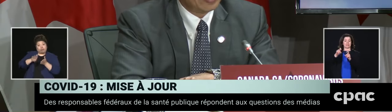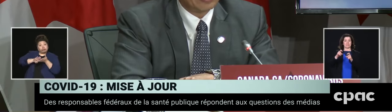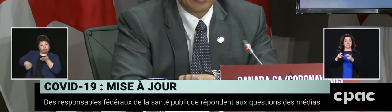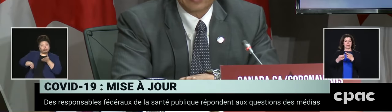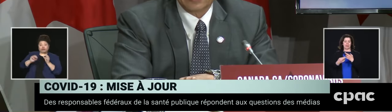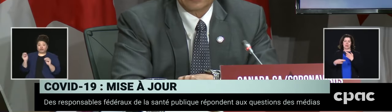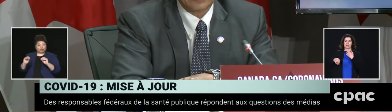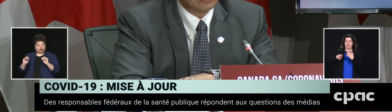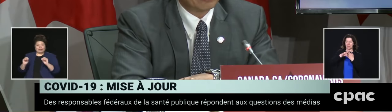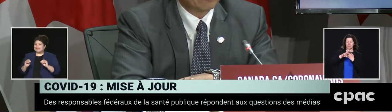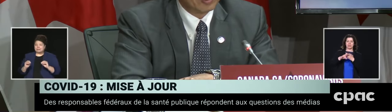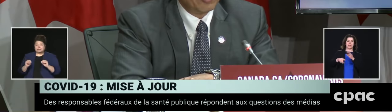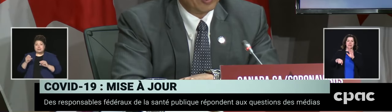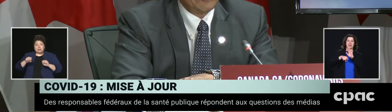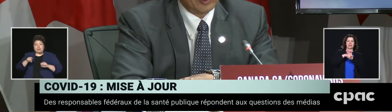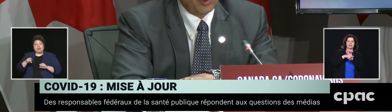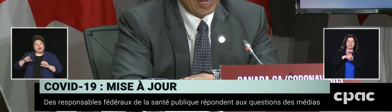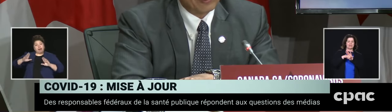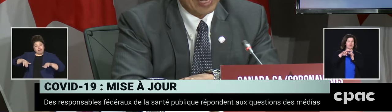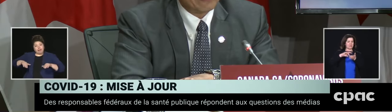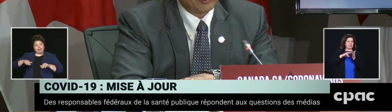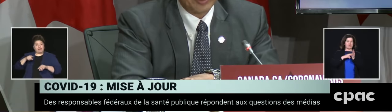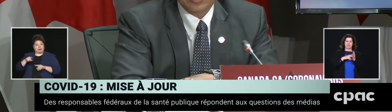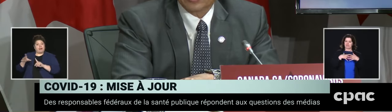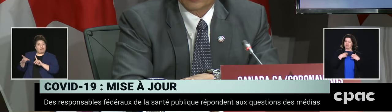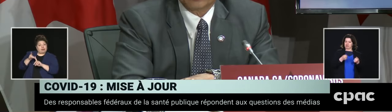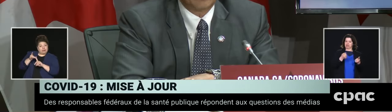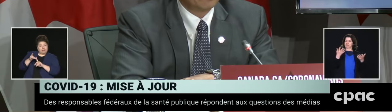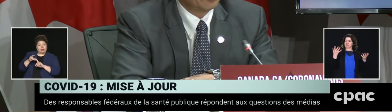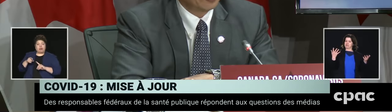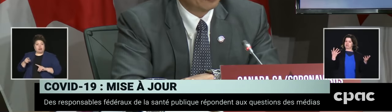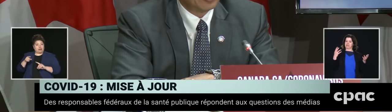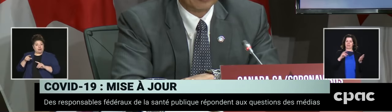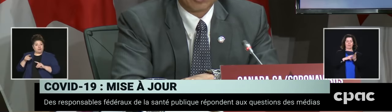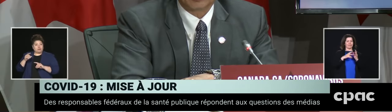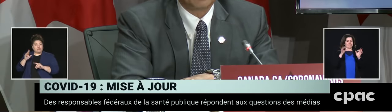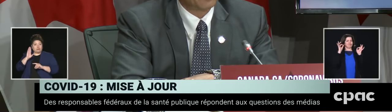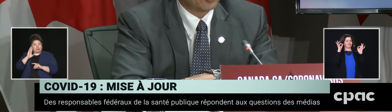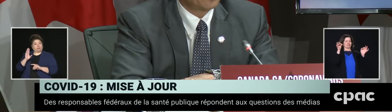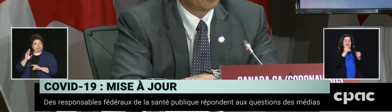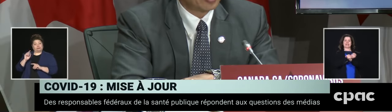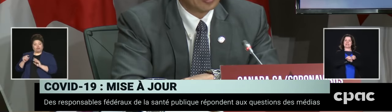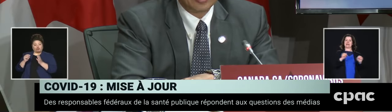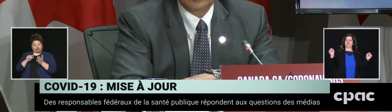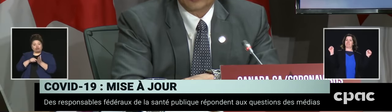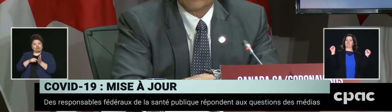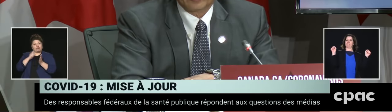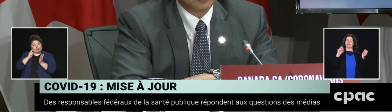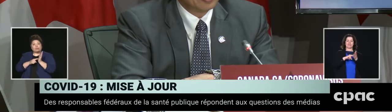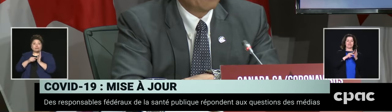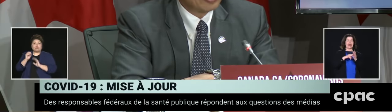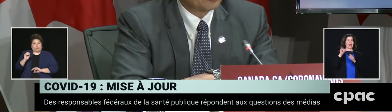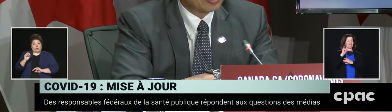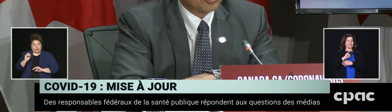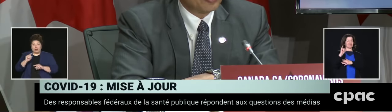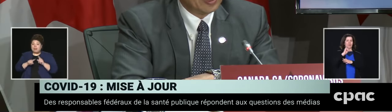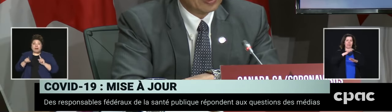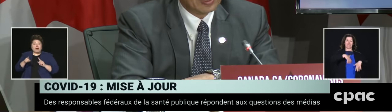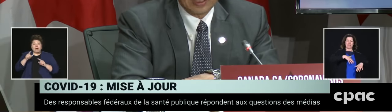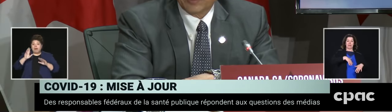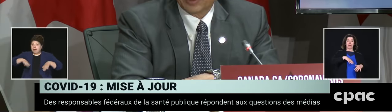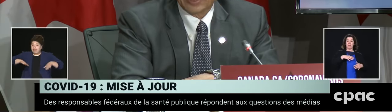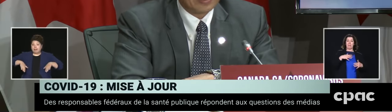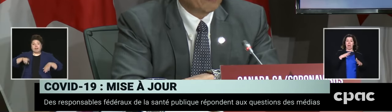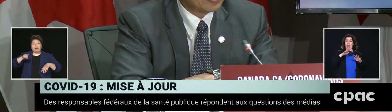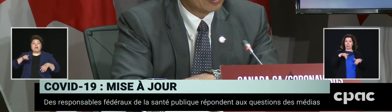have not been infected, and the test is negative. But if you go out afterwards and sort of, you know, forget about all of the proper sort of measures that should